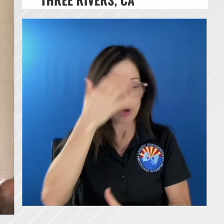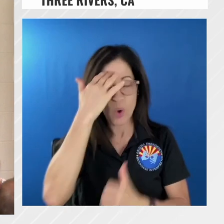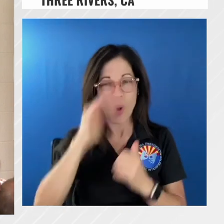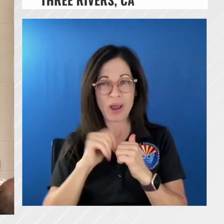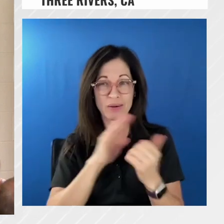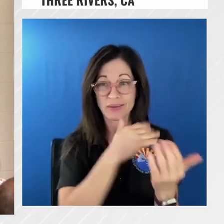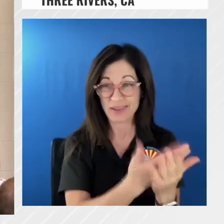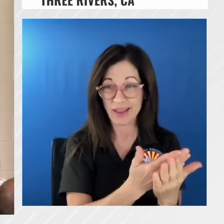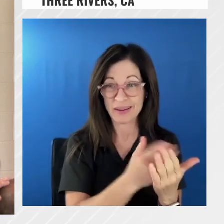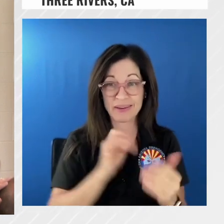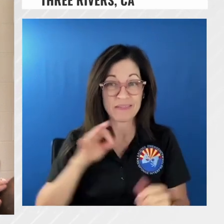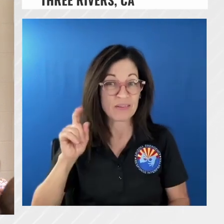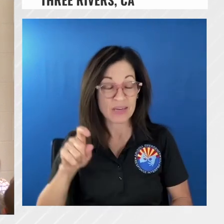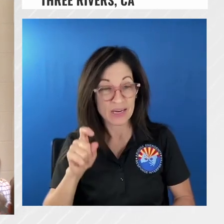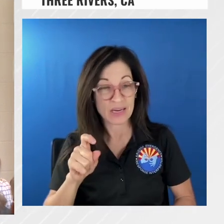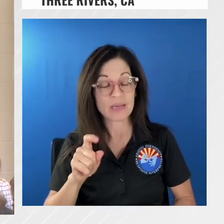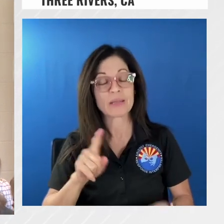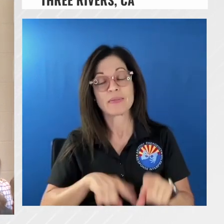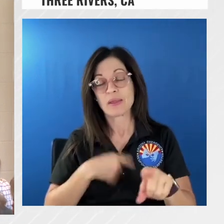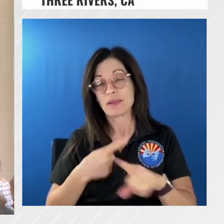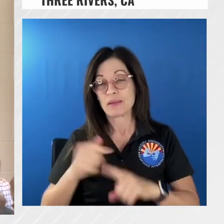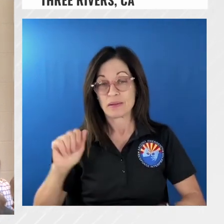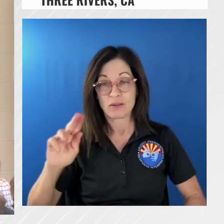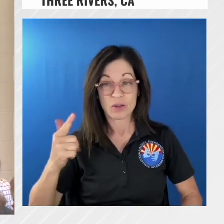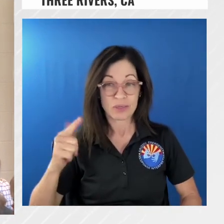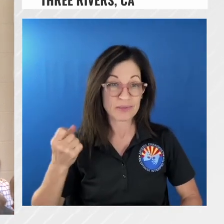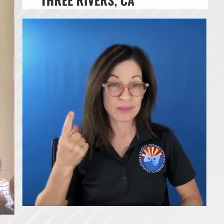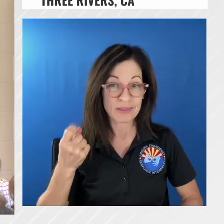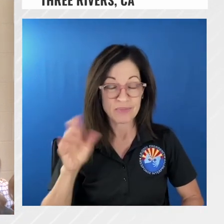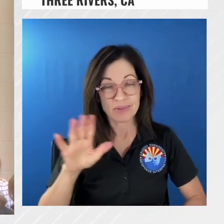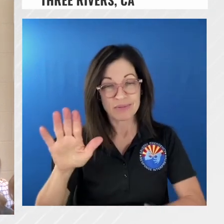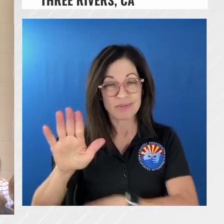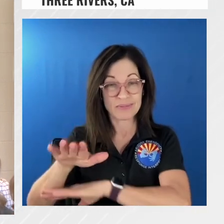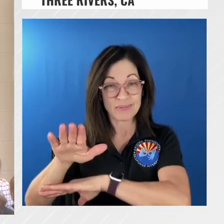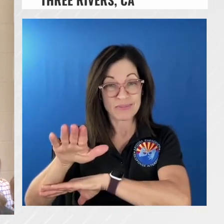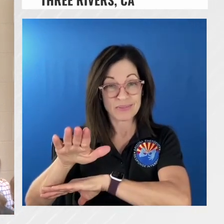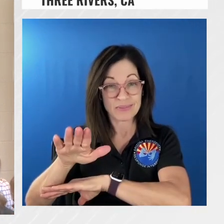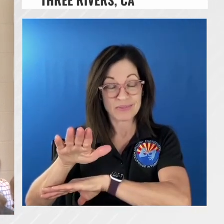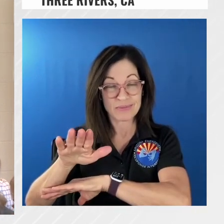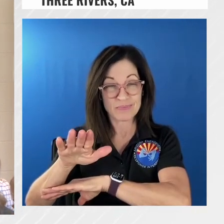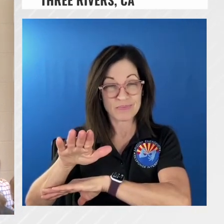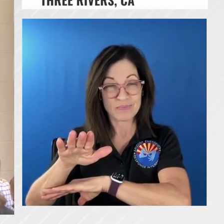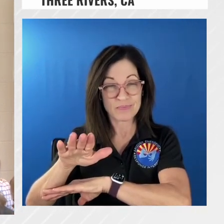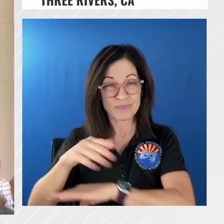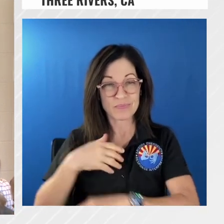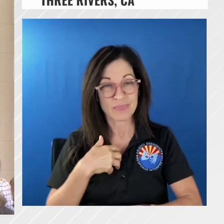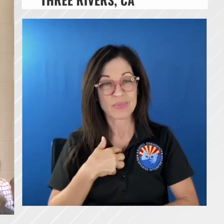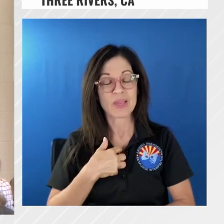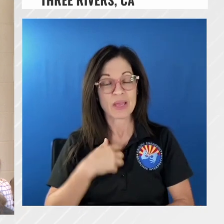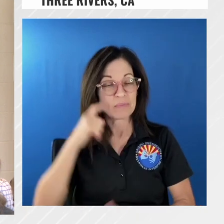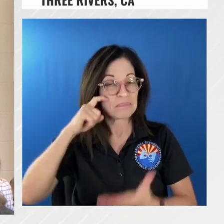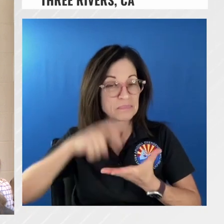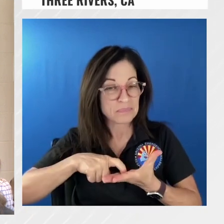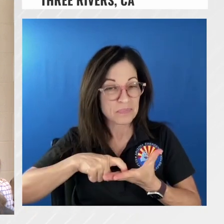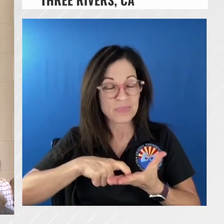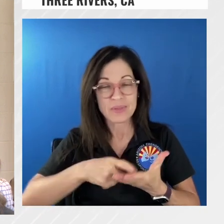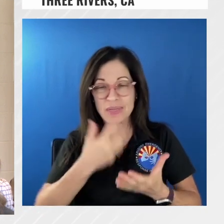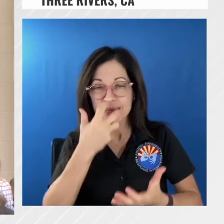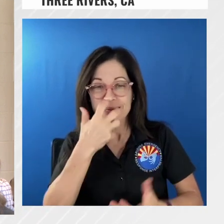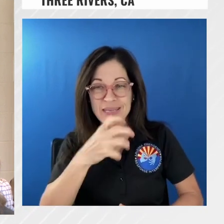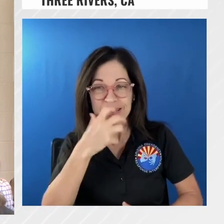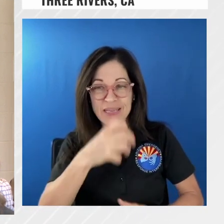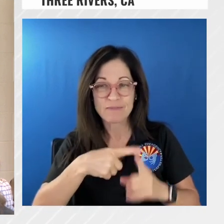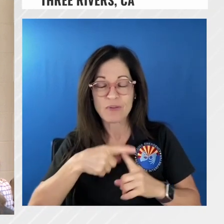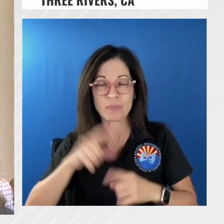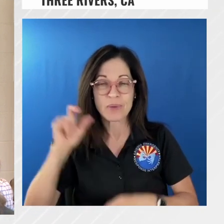and on the 11th and about the afternoon they there was a heat signature that showed up on the ir and christian